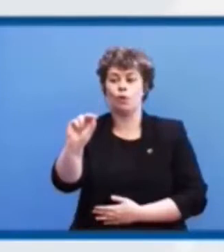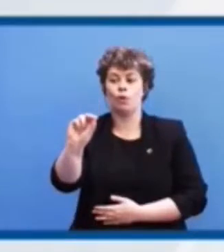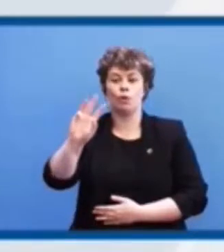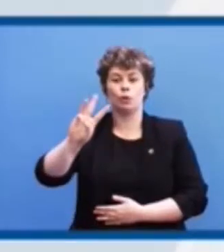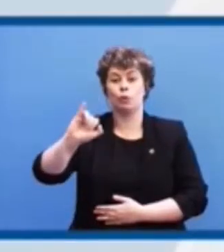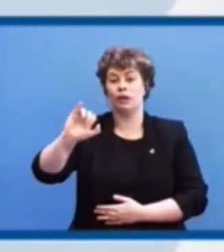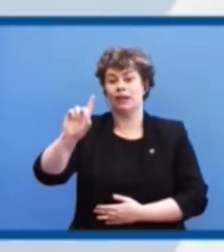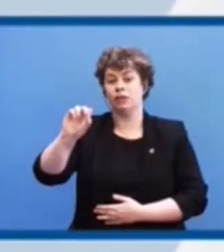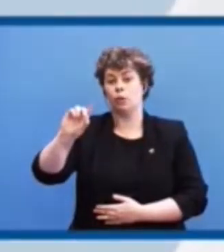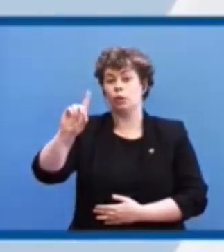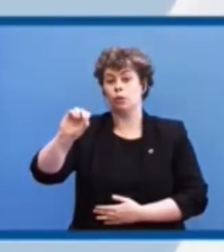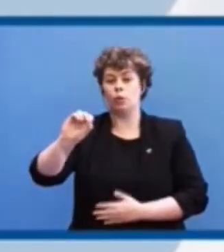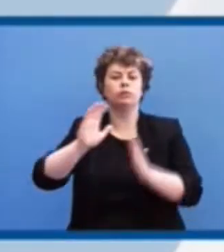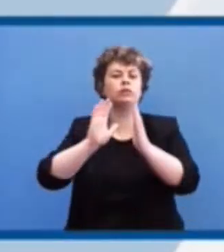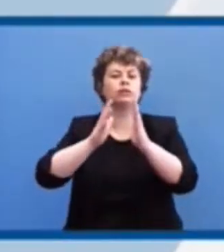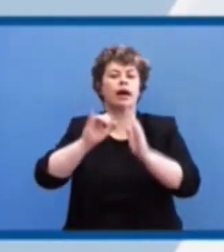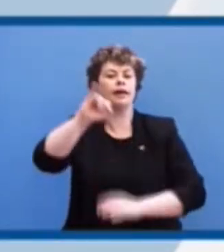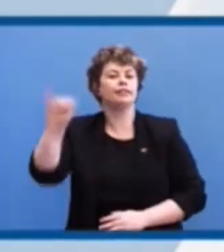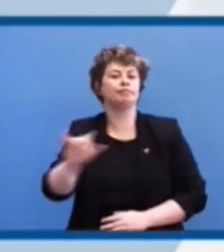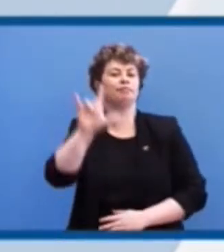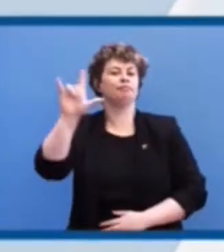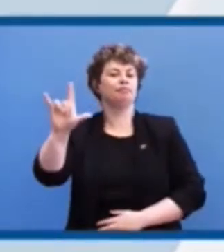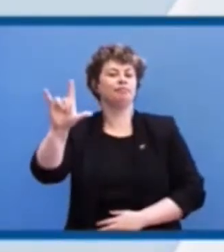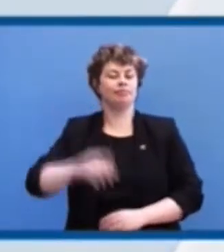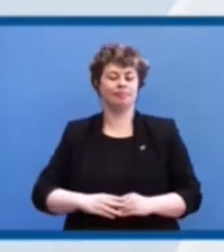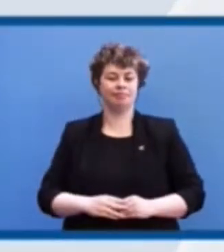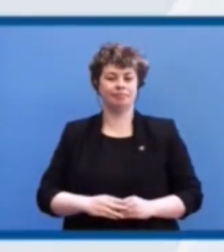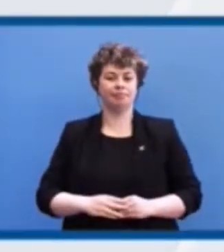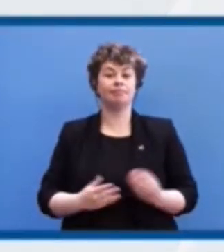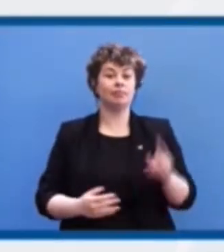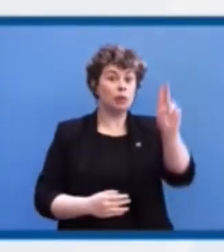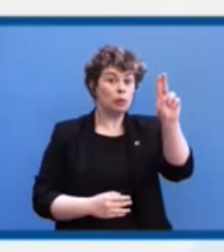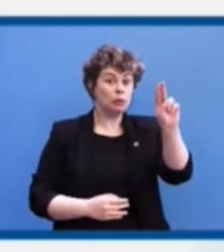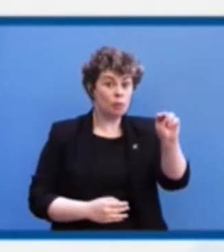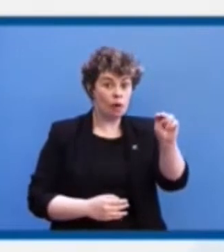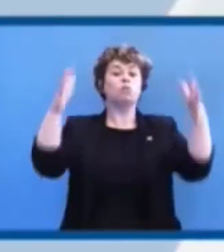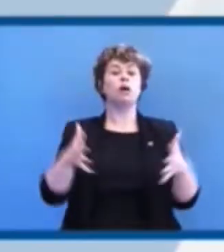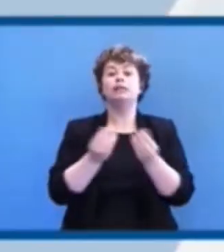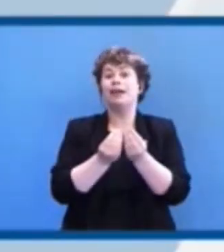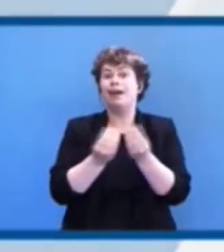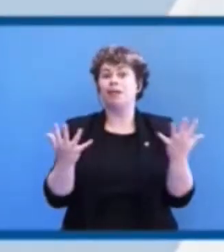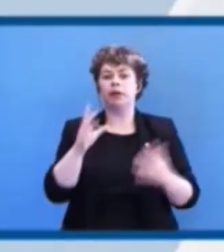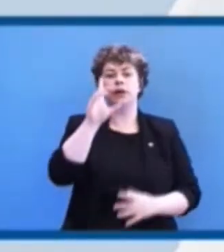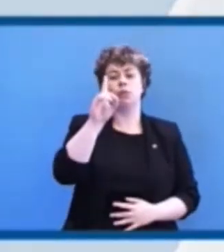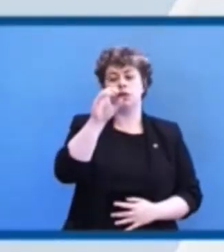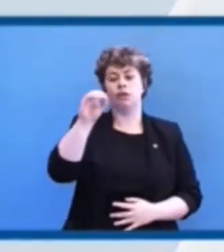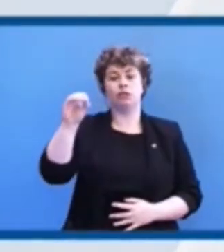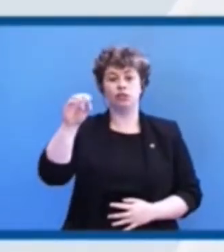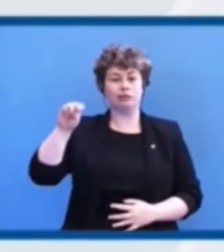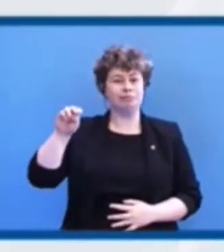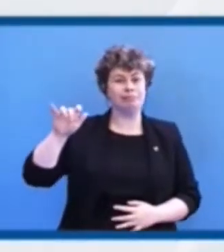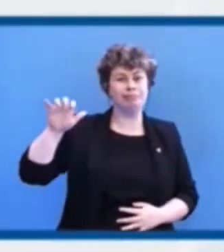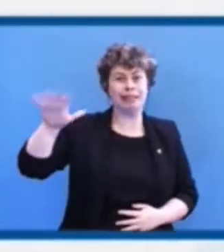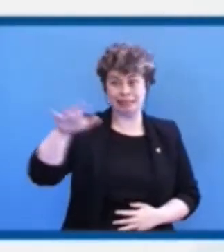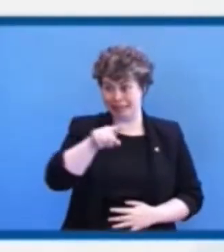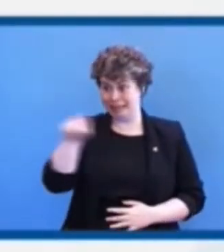downward trajectory in disaster-related deaths, disaster risk is proliferating, pointing to an urgent need